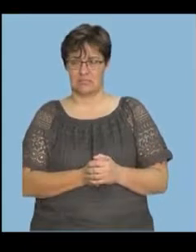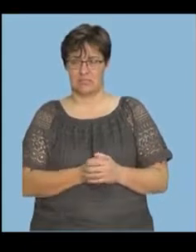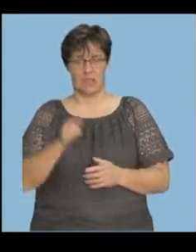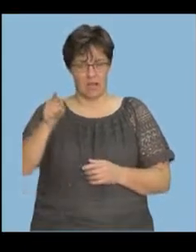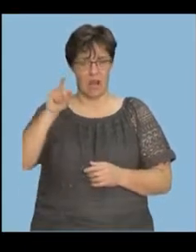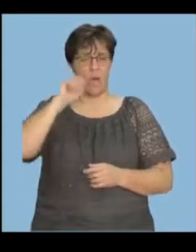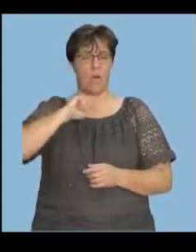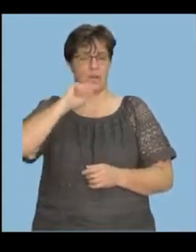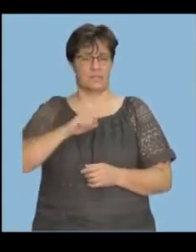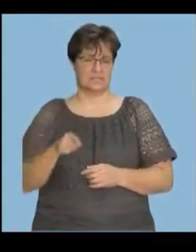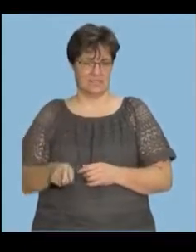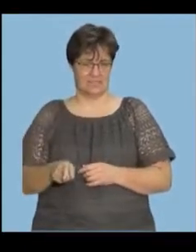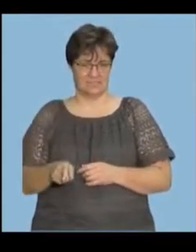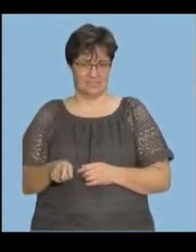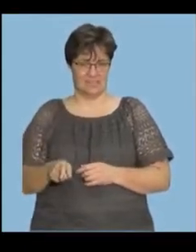This is the old.